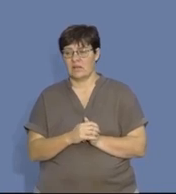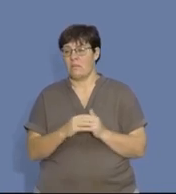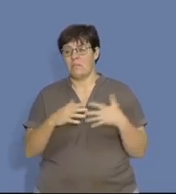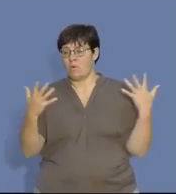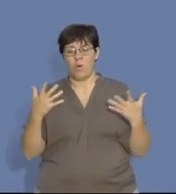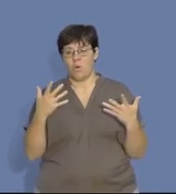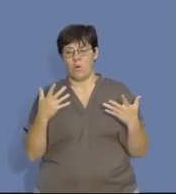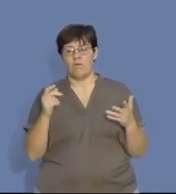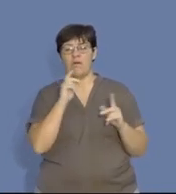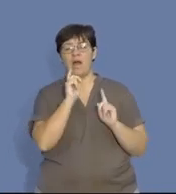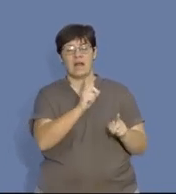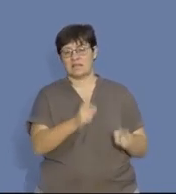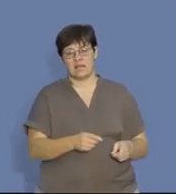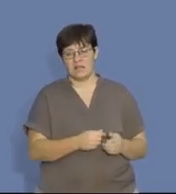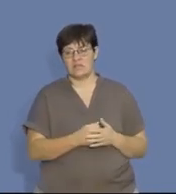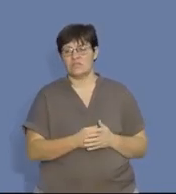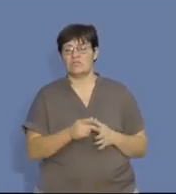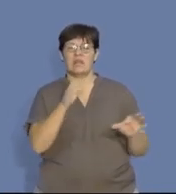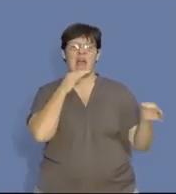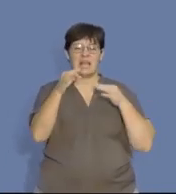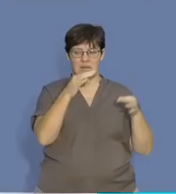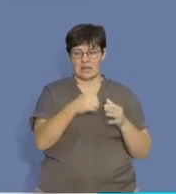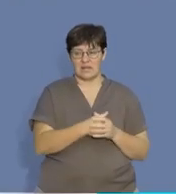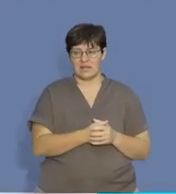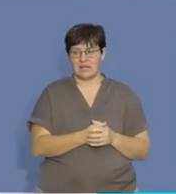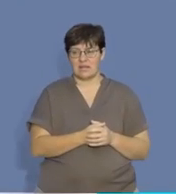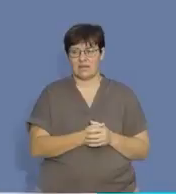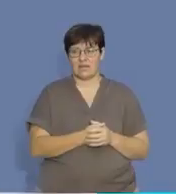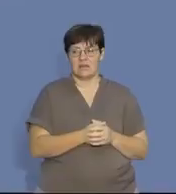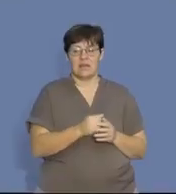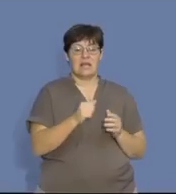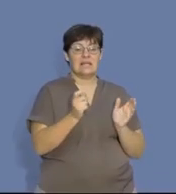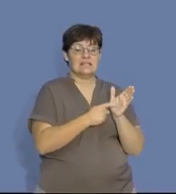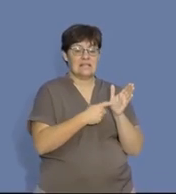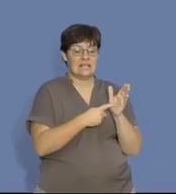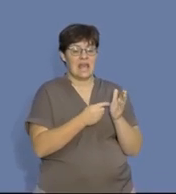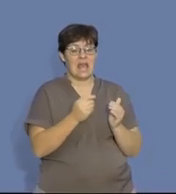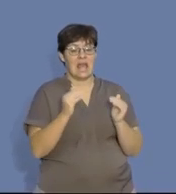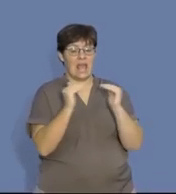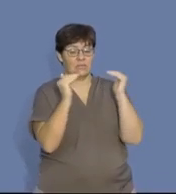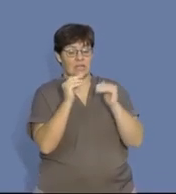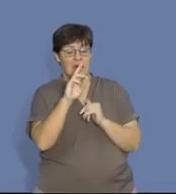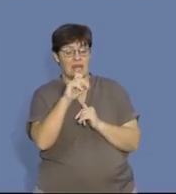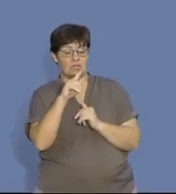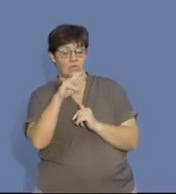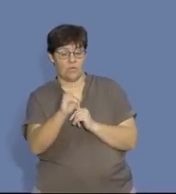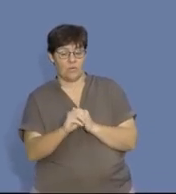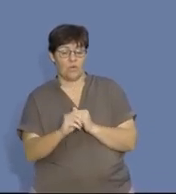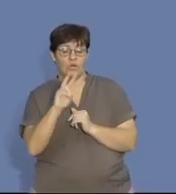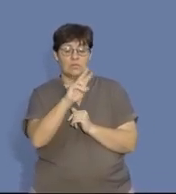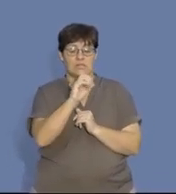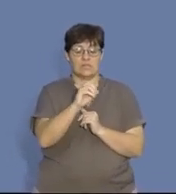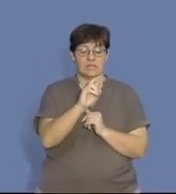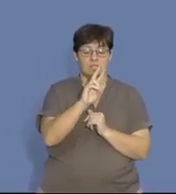be able to do much or write down the answer, so I'm just going to quickly explain. So, the debt equity ratio, if we